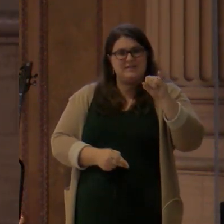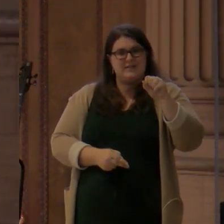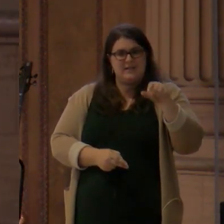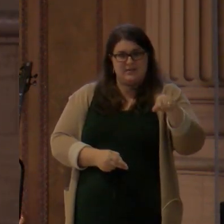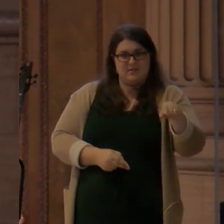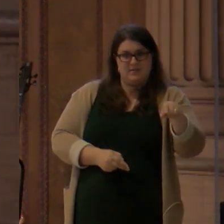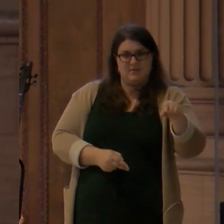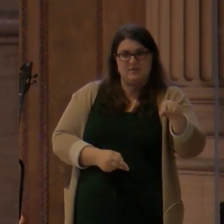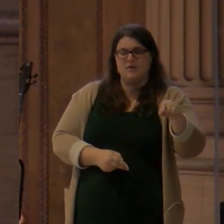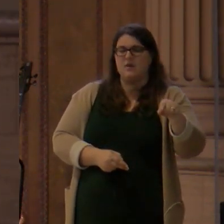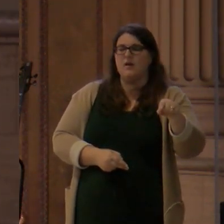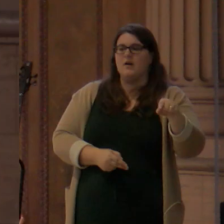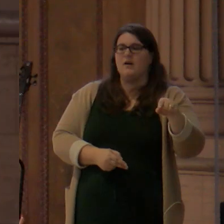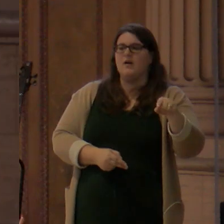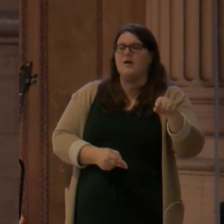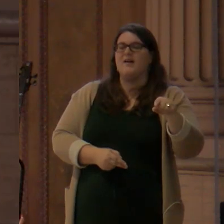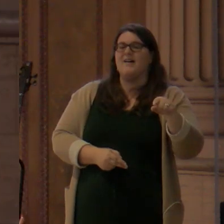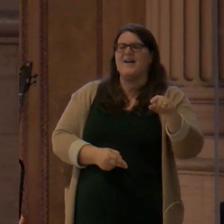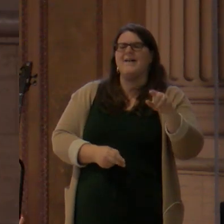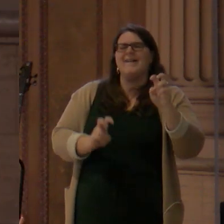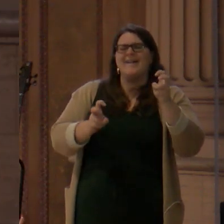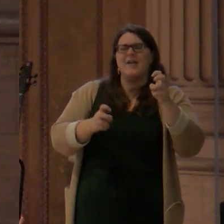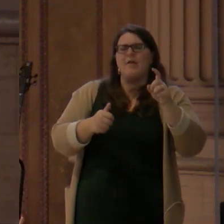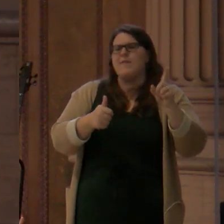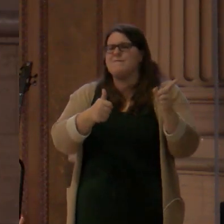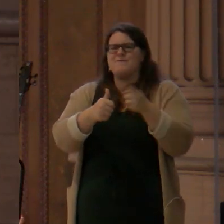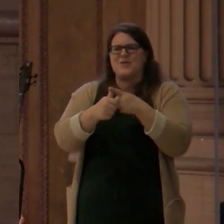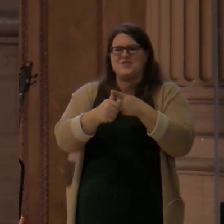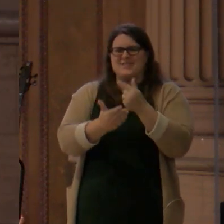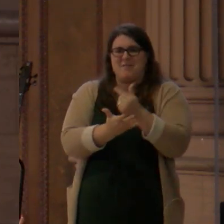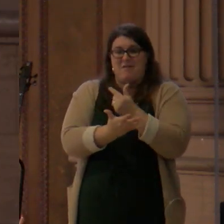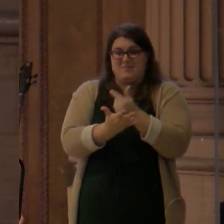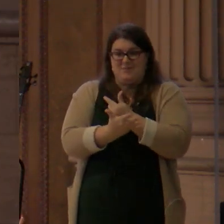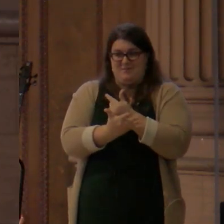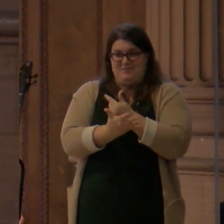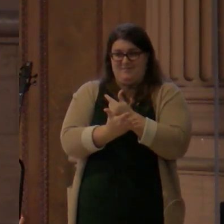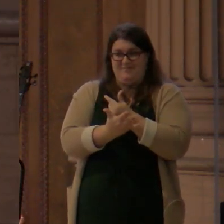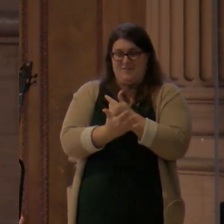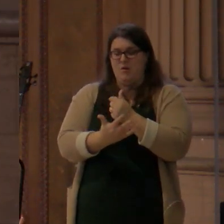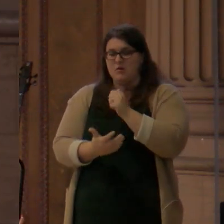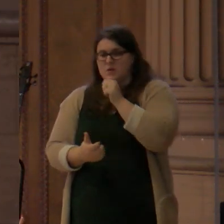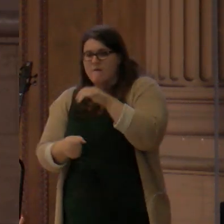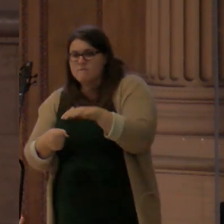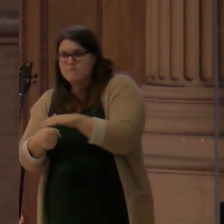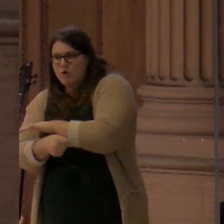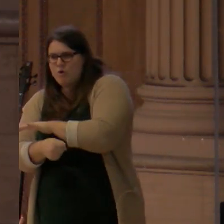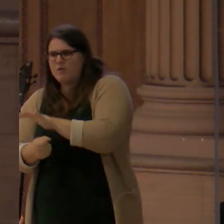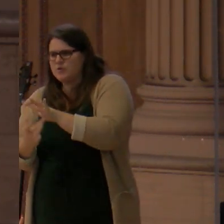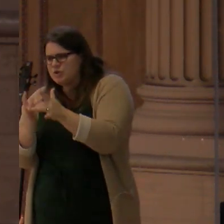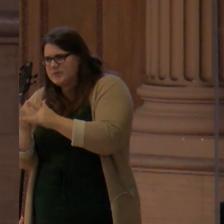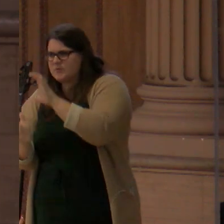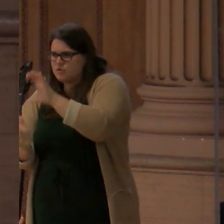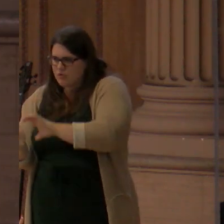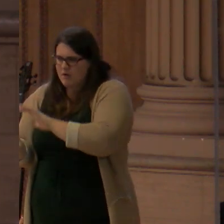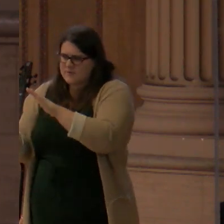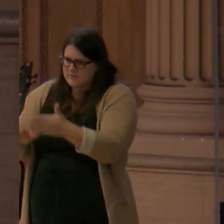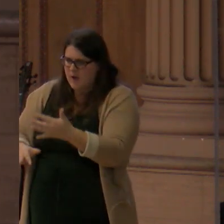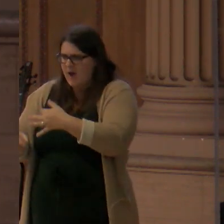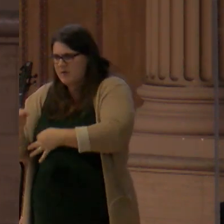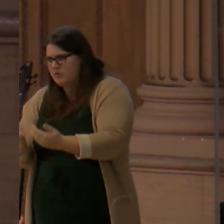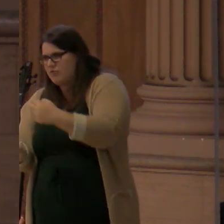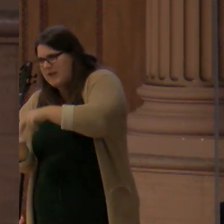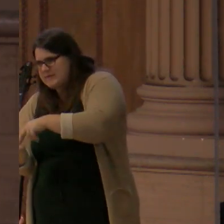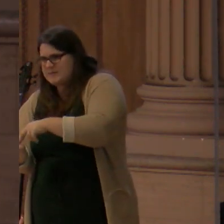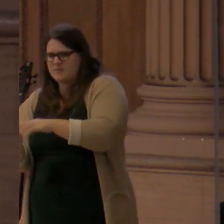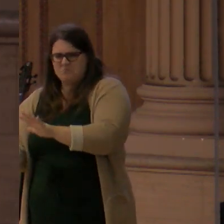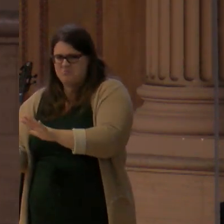that the gospel is presented. Not fully, but it's there. The gospel's there. In fact, Calvin